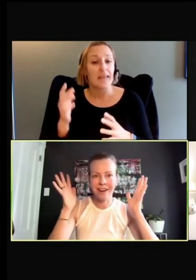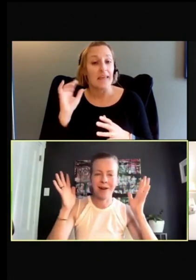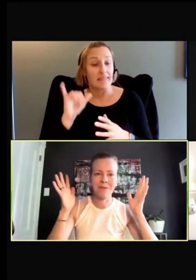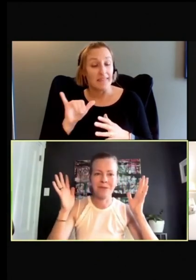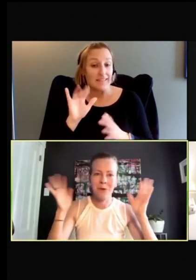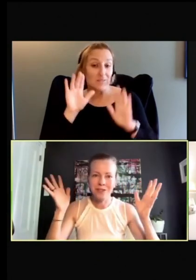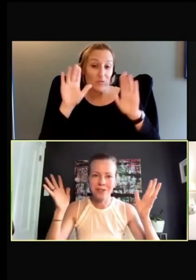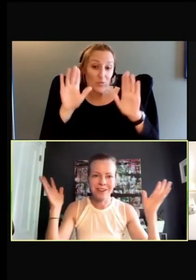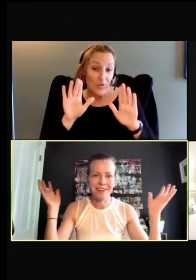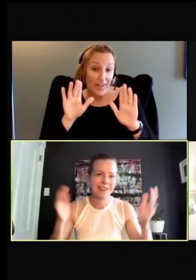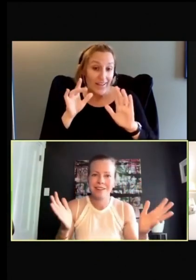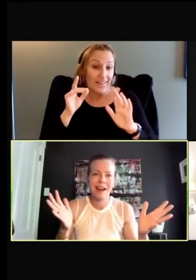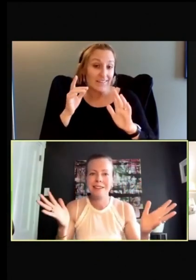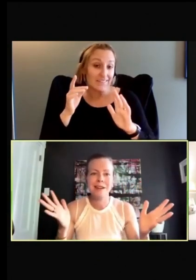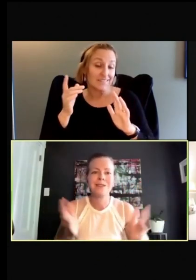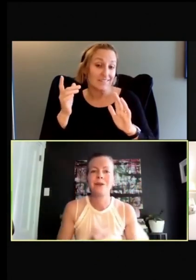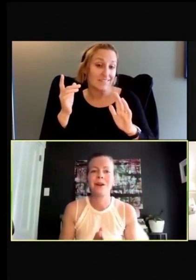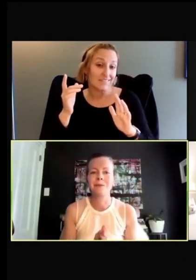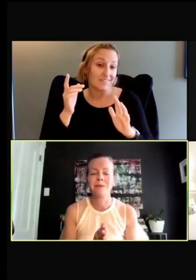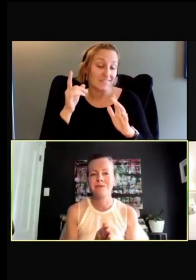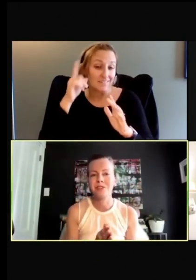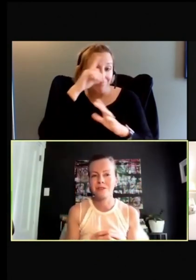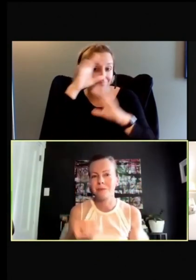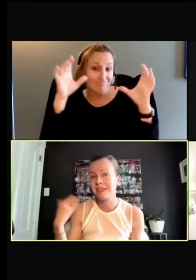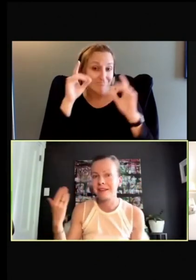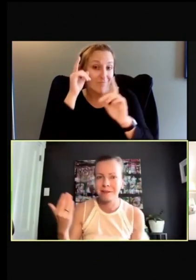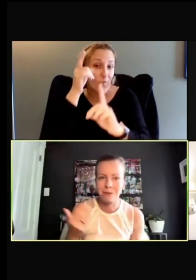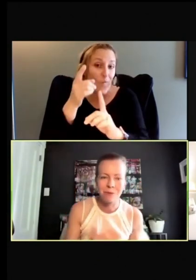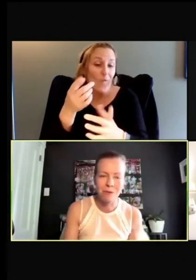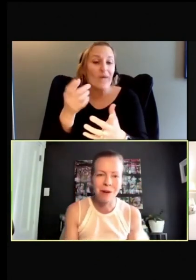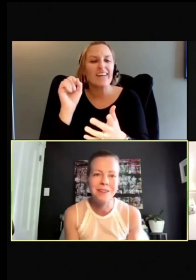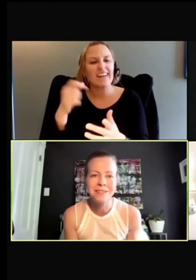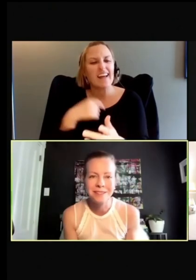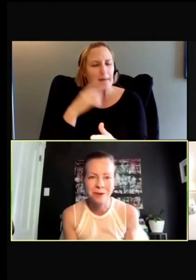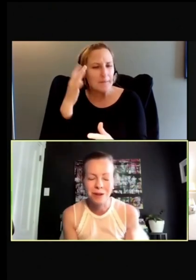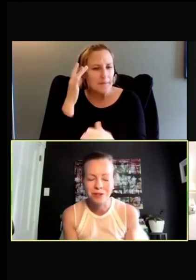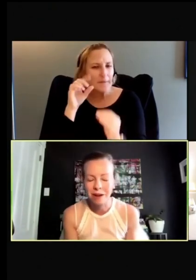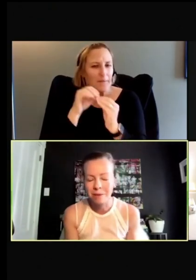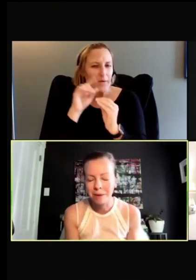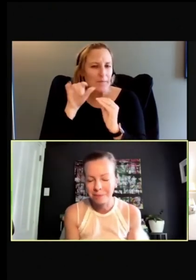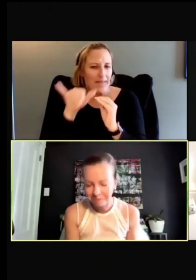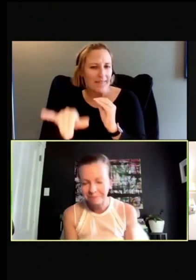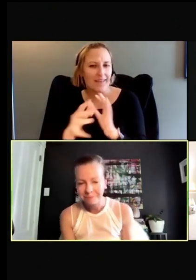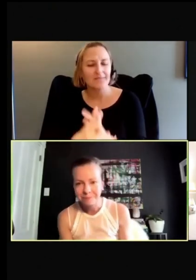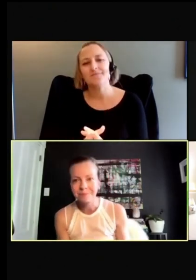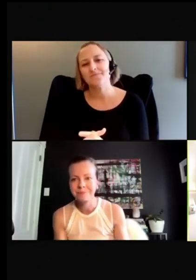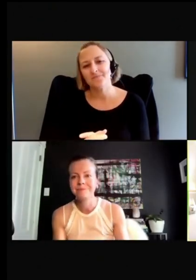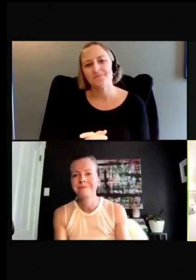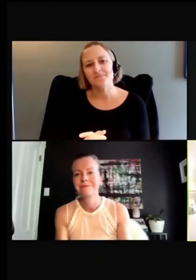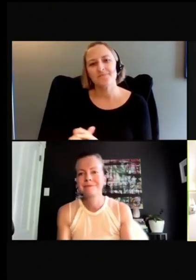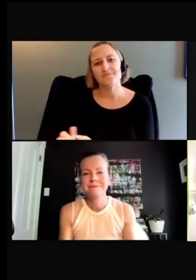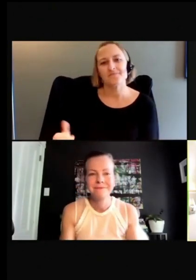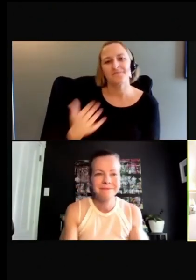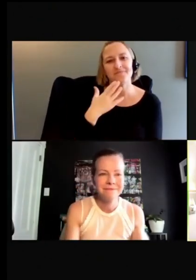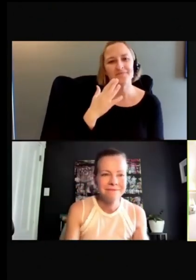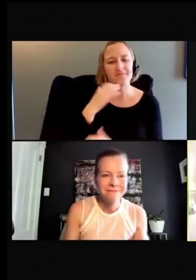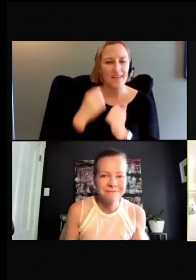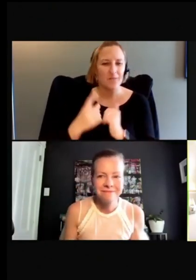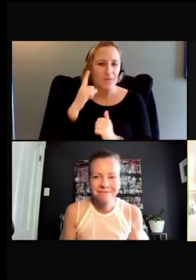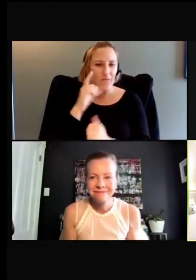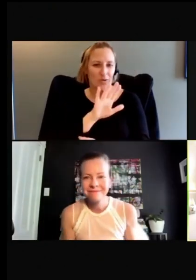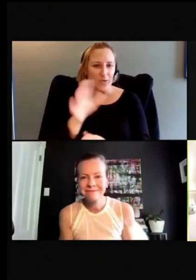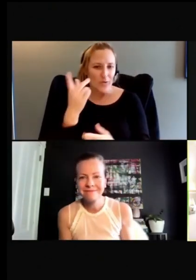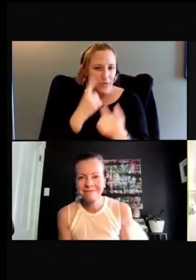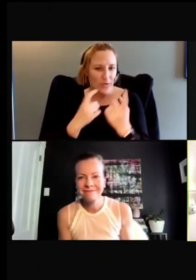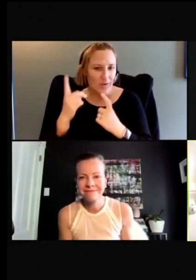a great, um, question and idea. So I'm just been thinking a little bit more about it since the question came up. Thank you everybody for your questions